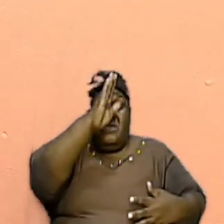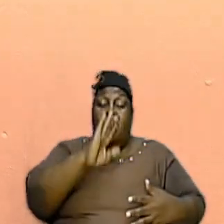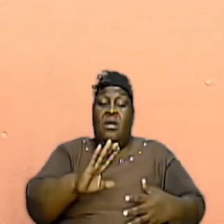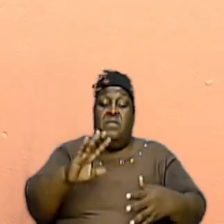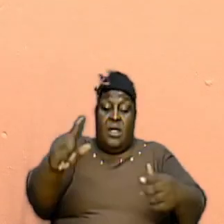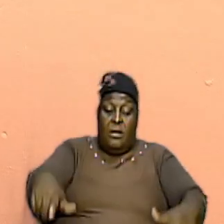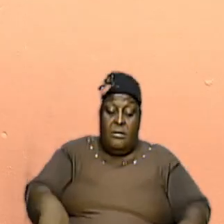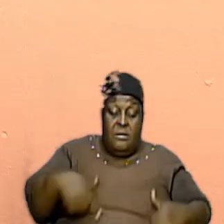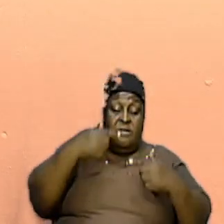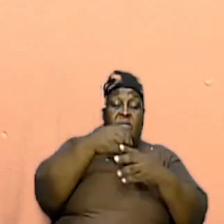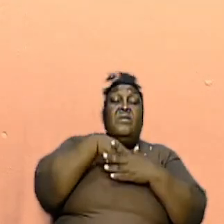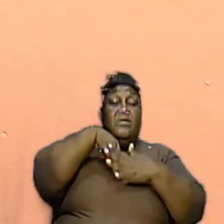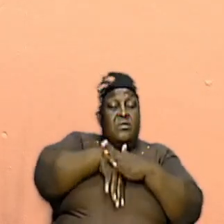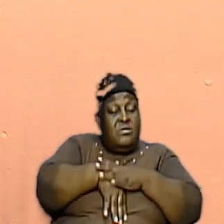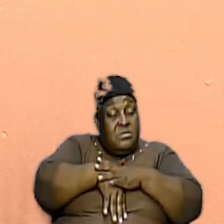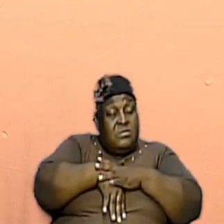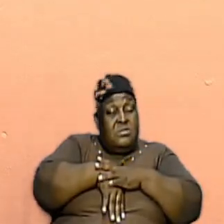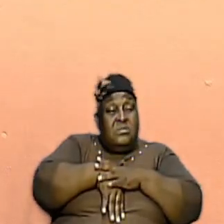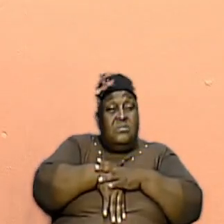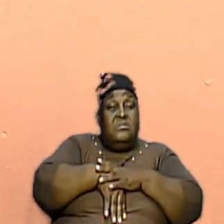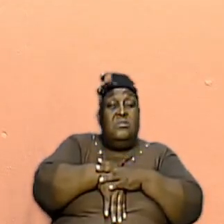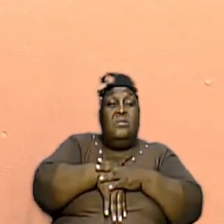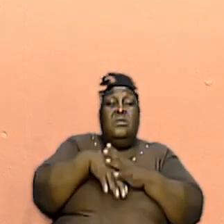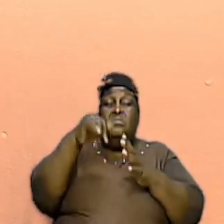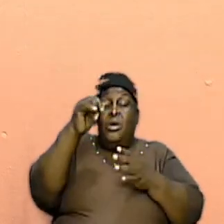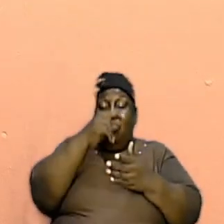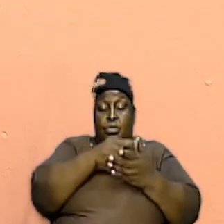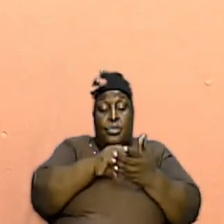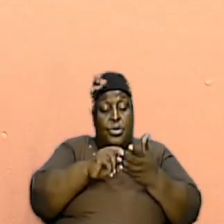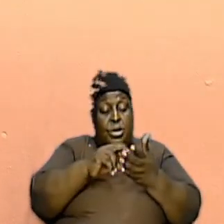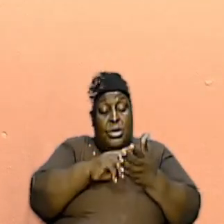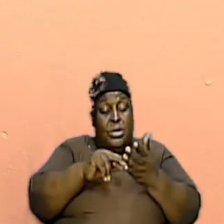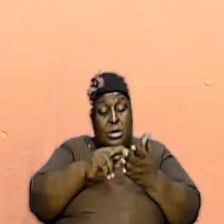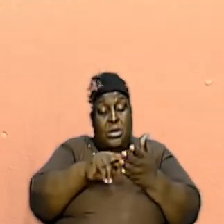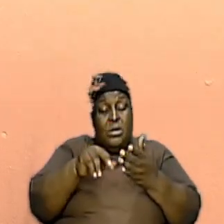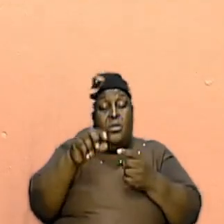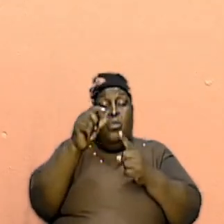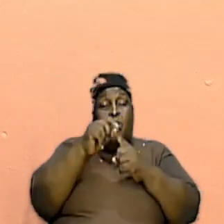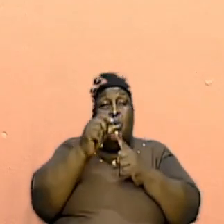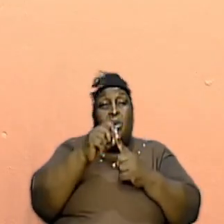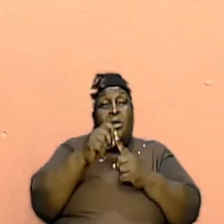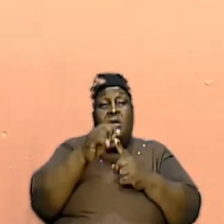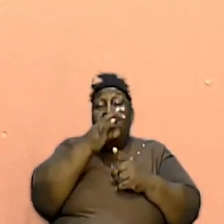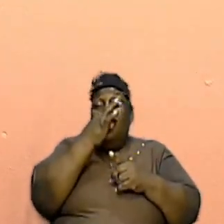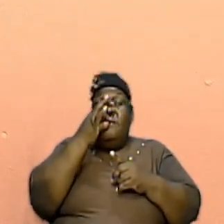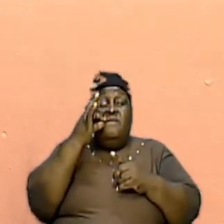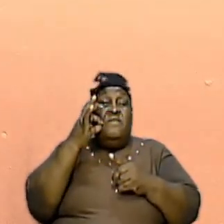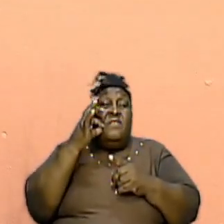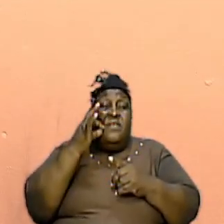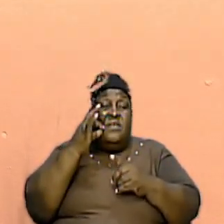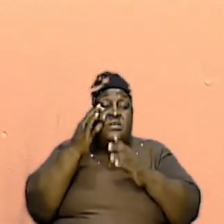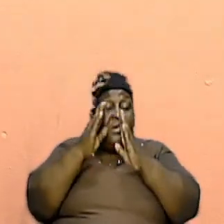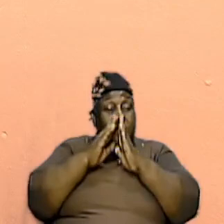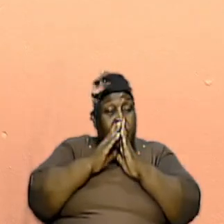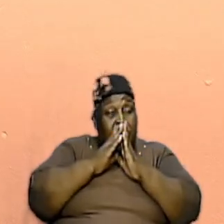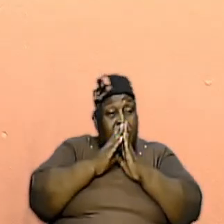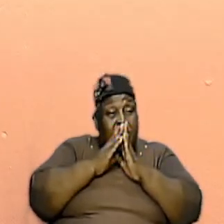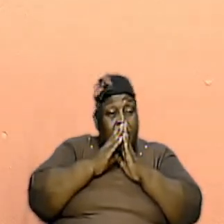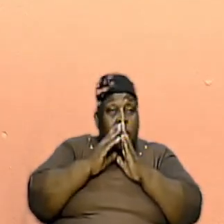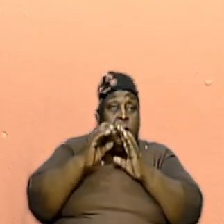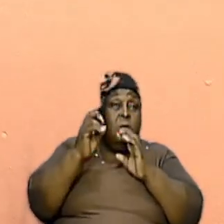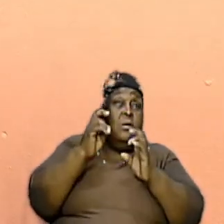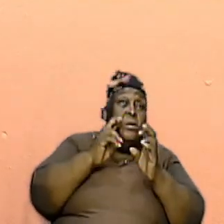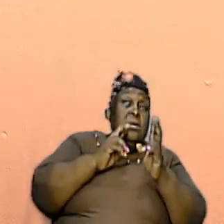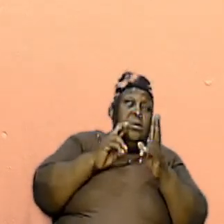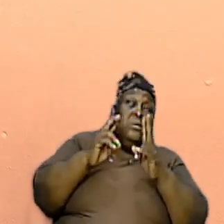Yes By Reading The Word And Praying Often And Fasting And Being Vigilant